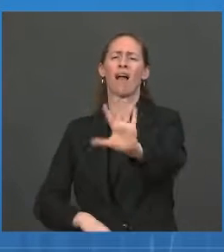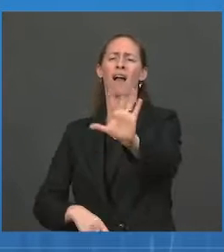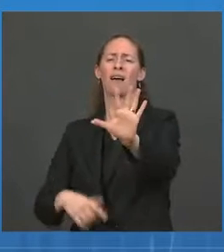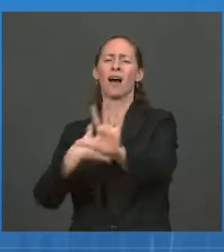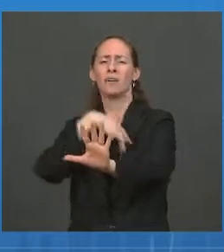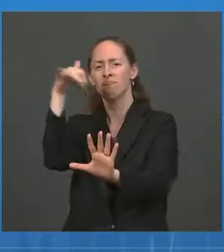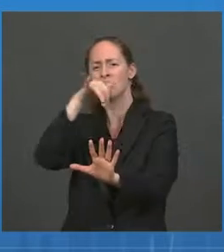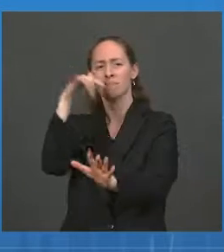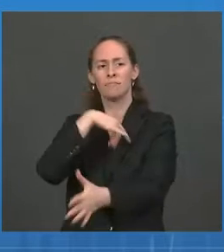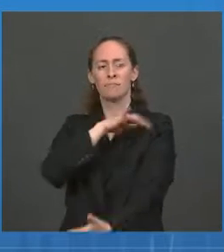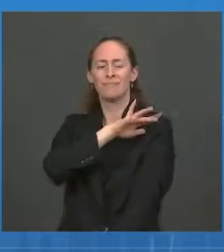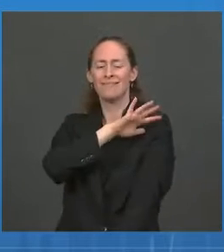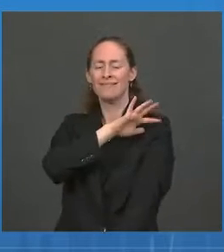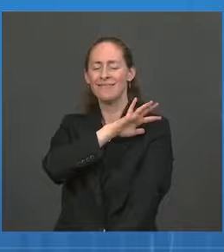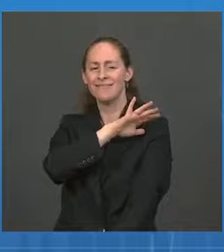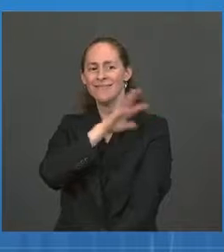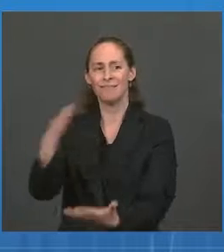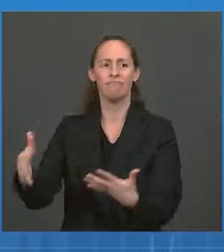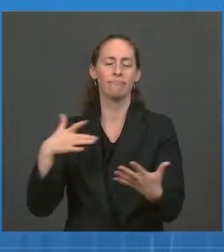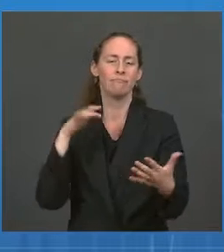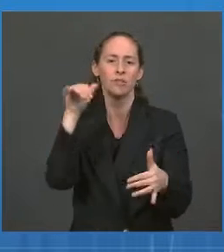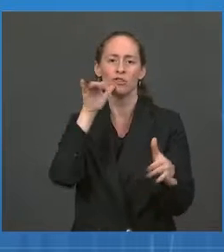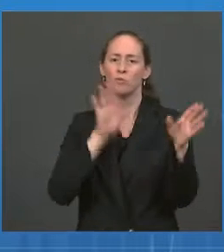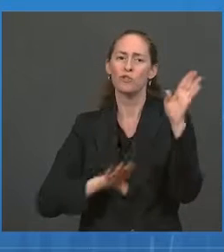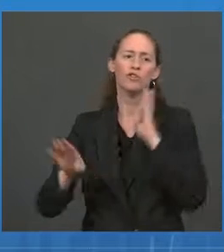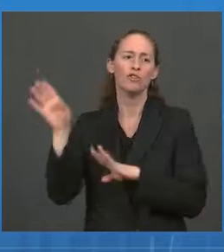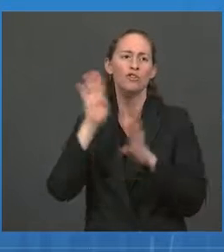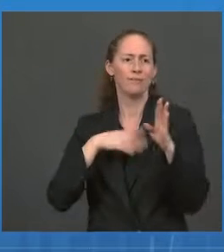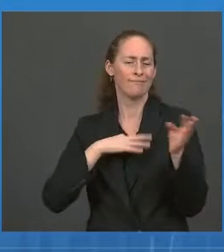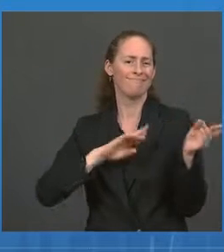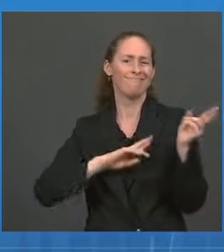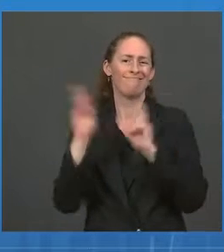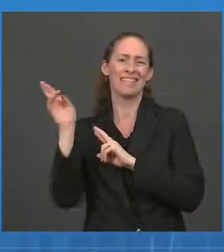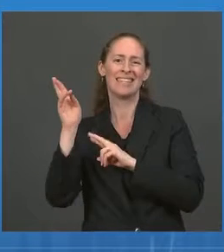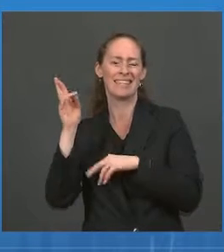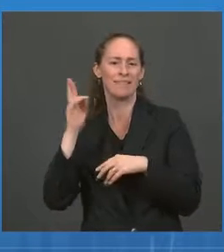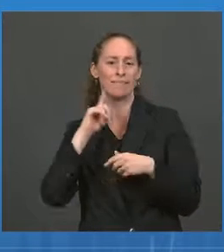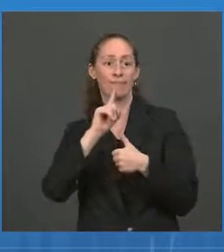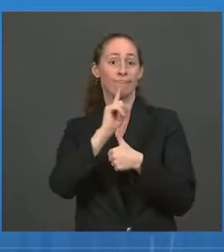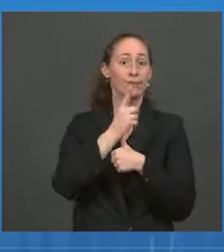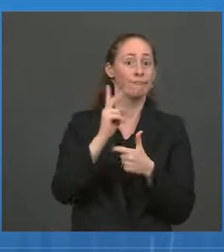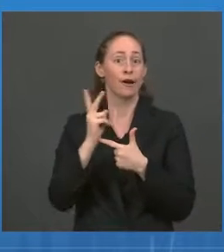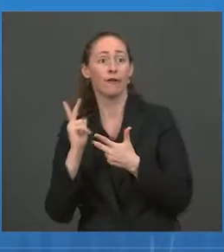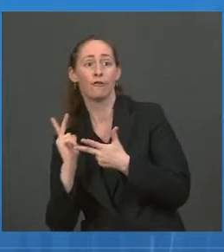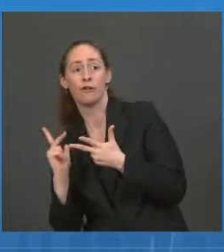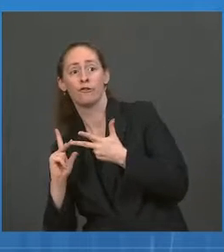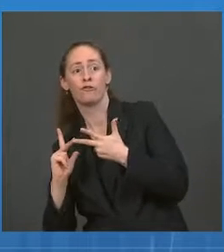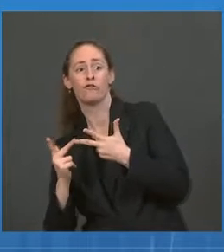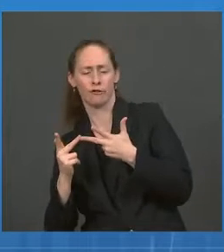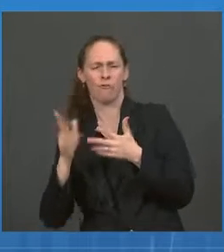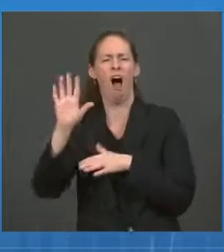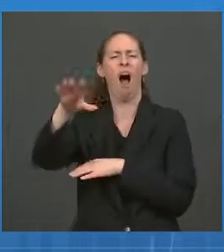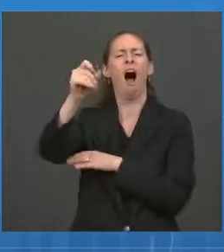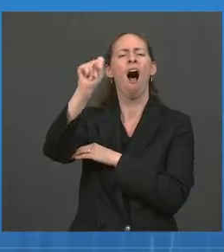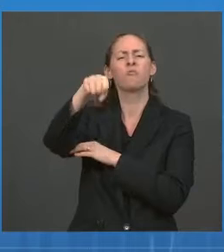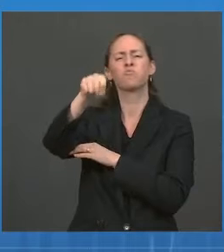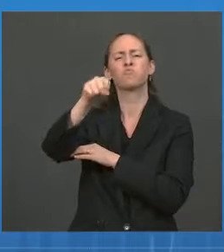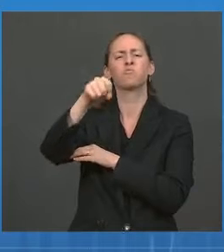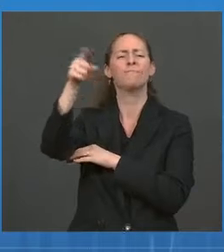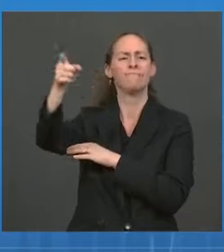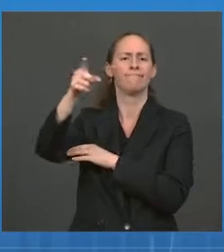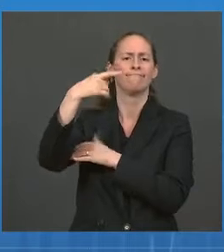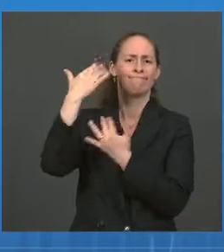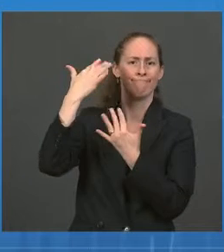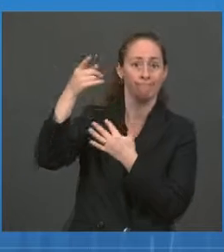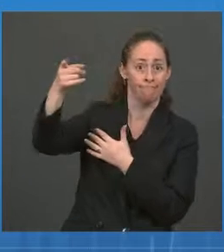vaccines for boosters pending, obviously, the FDA and the CDC recommend recommendations.